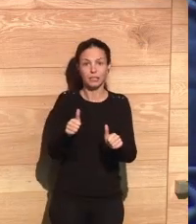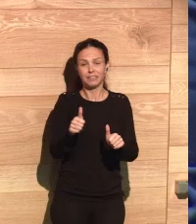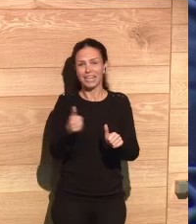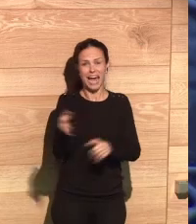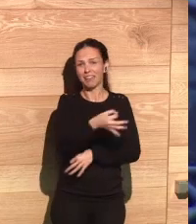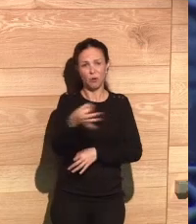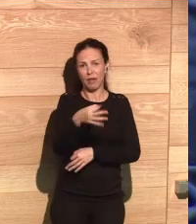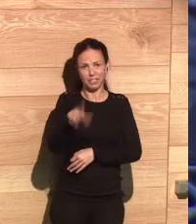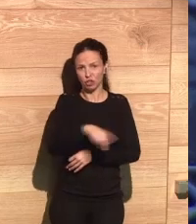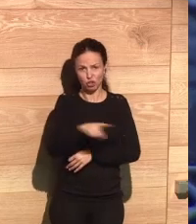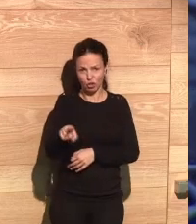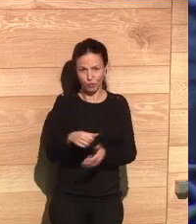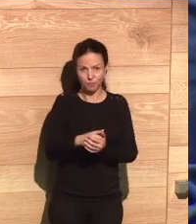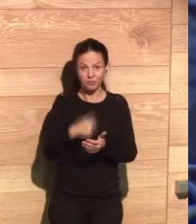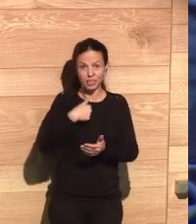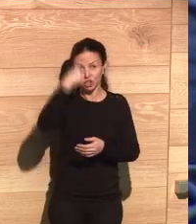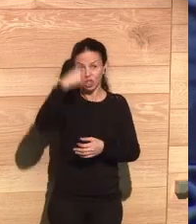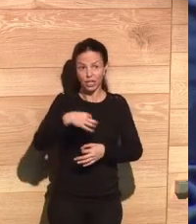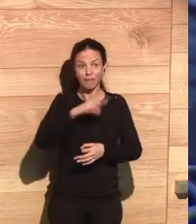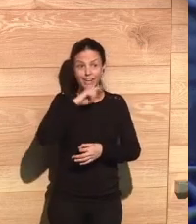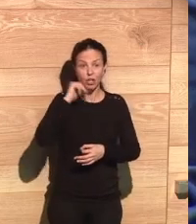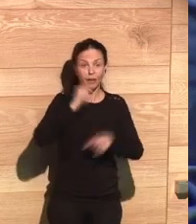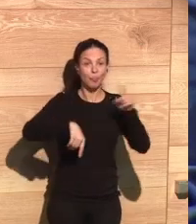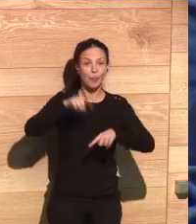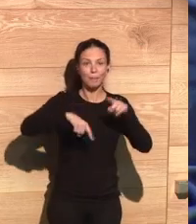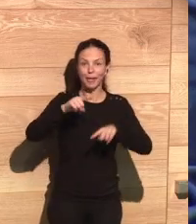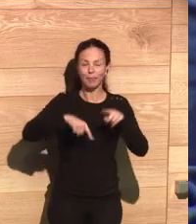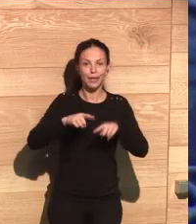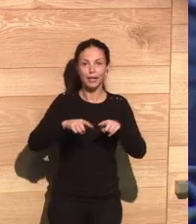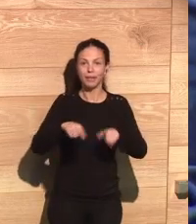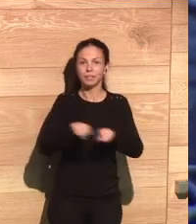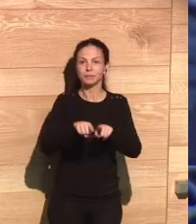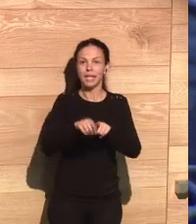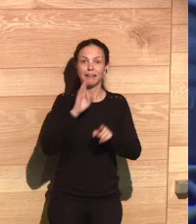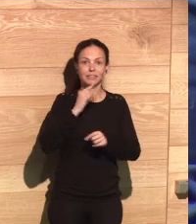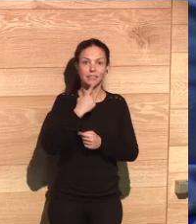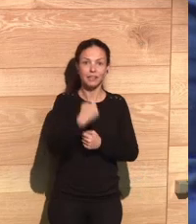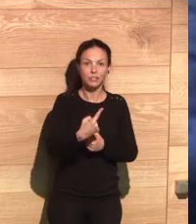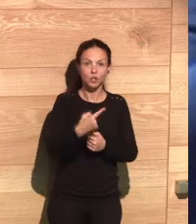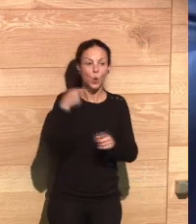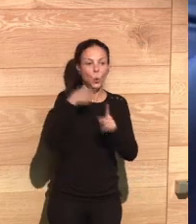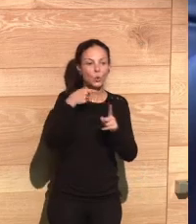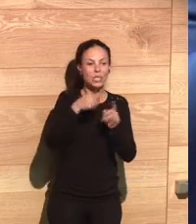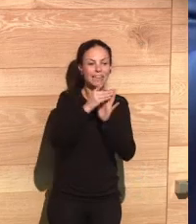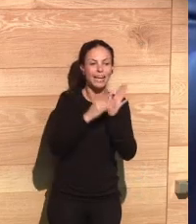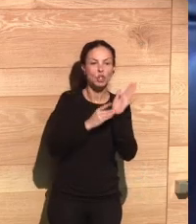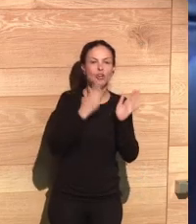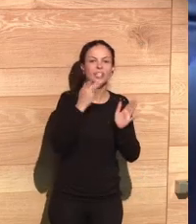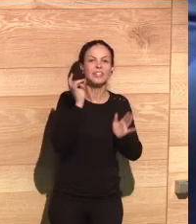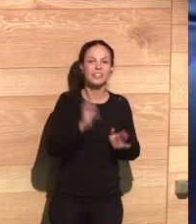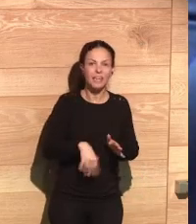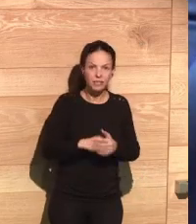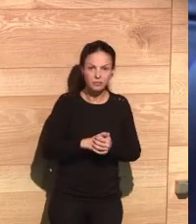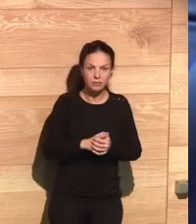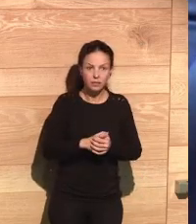But I don't think this is the right way to approach the value of data. I think that the value depends